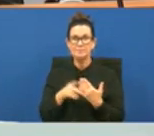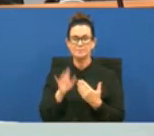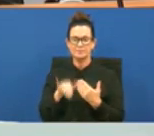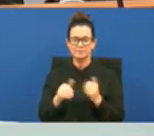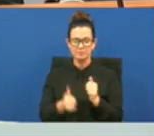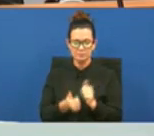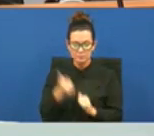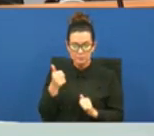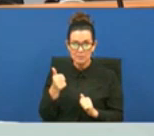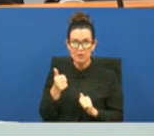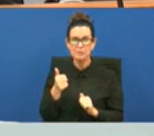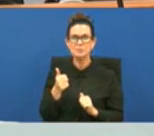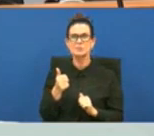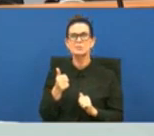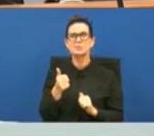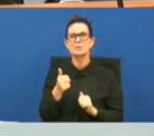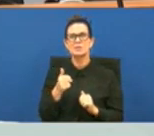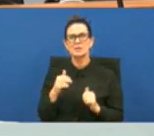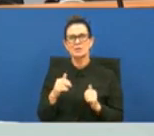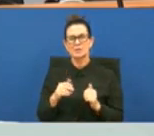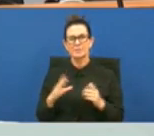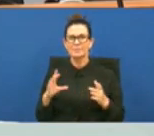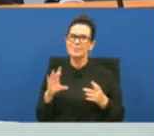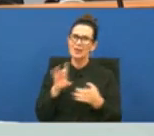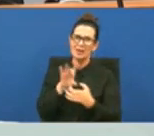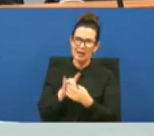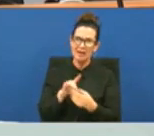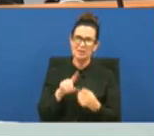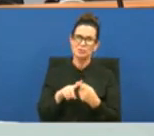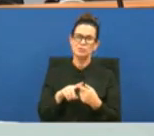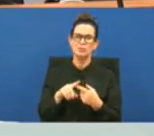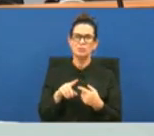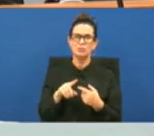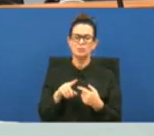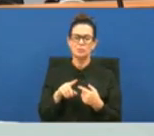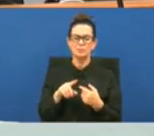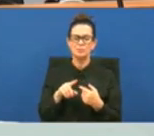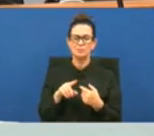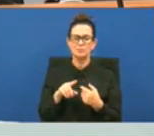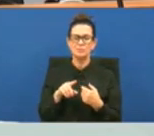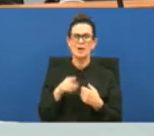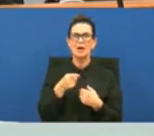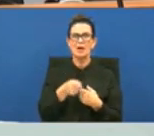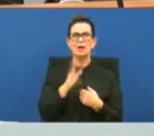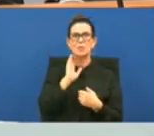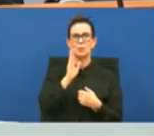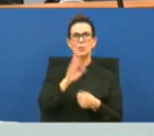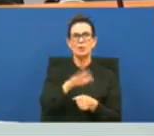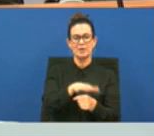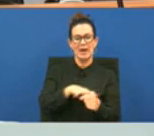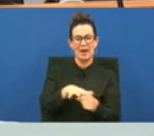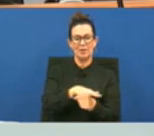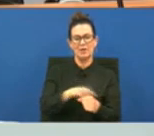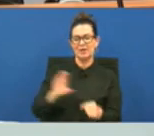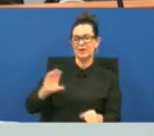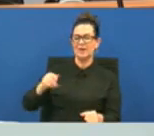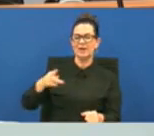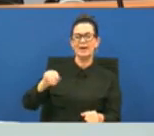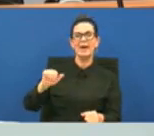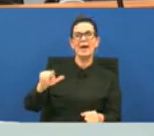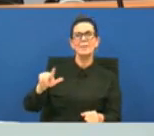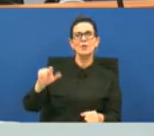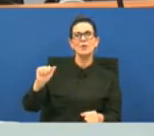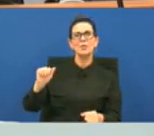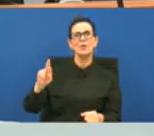that is most connected to the way it's supposed to run would be capital area human service district